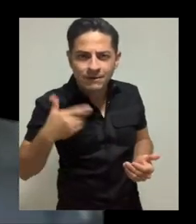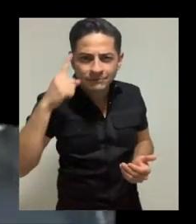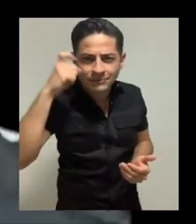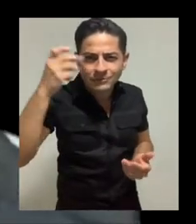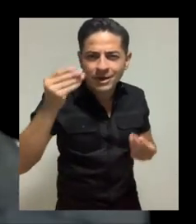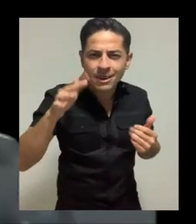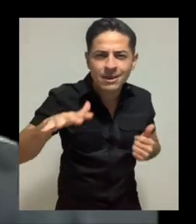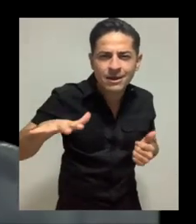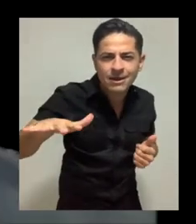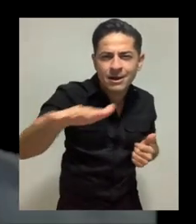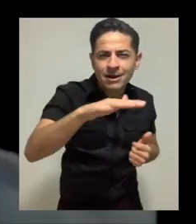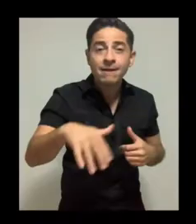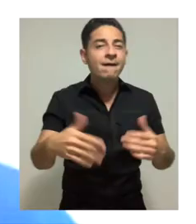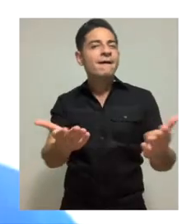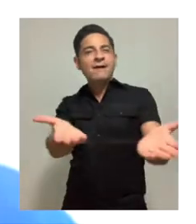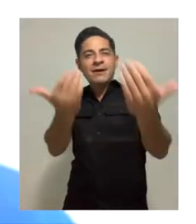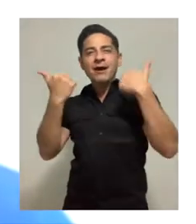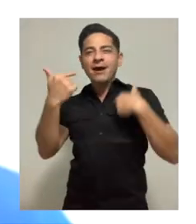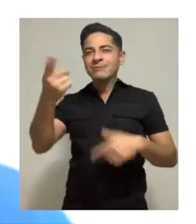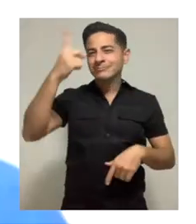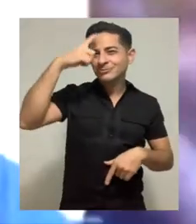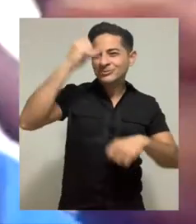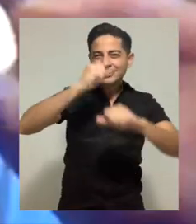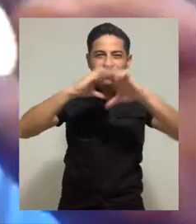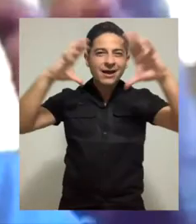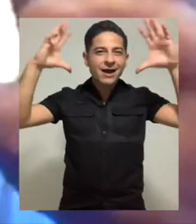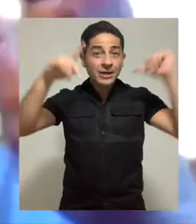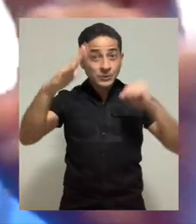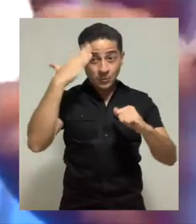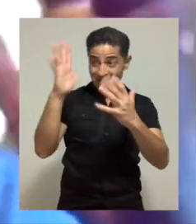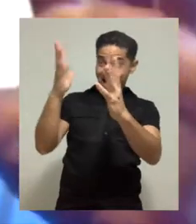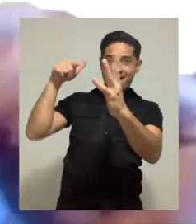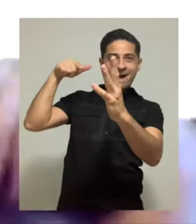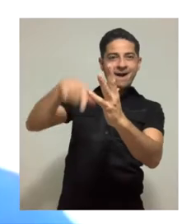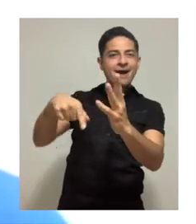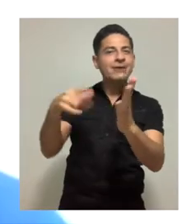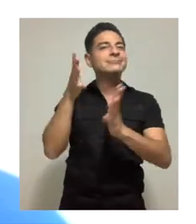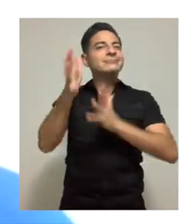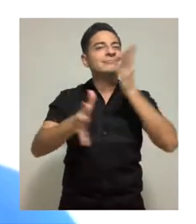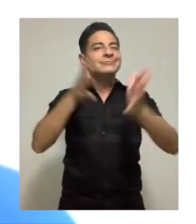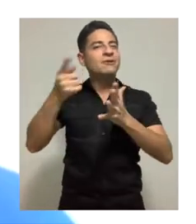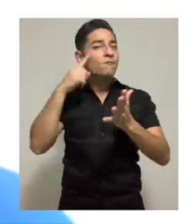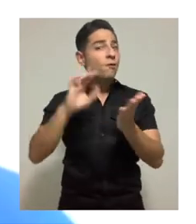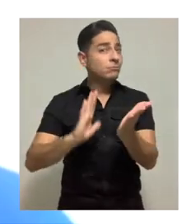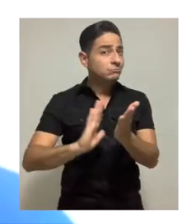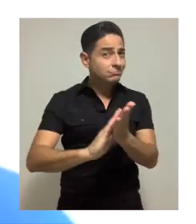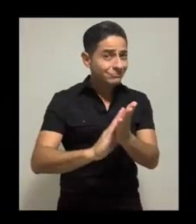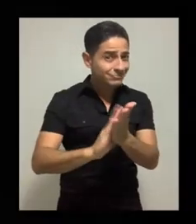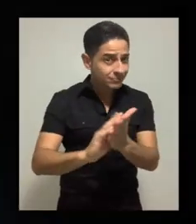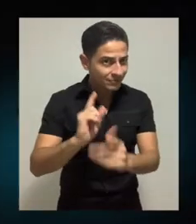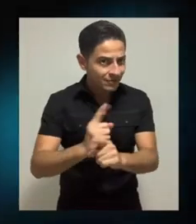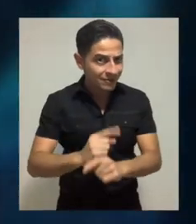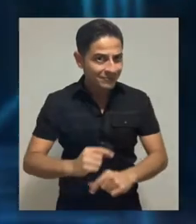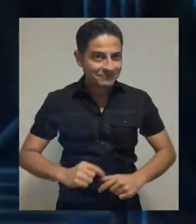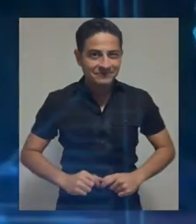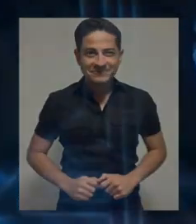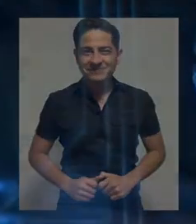to Dreamland. Welcome to Dreamland. You know that sign language for applause, right?